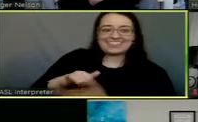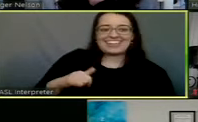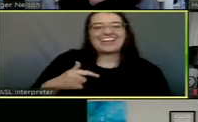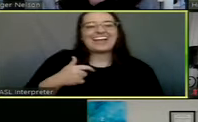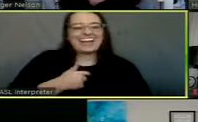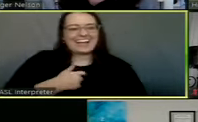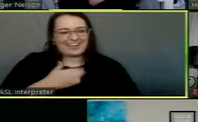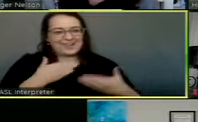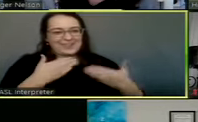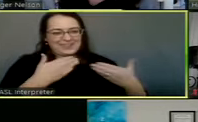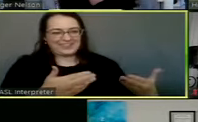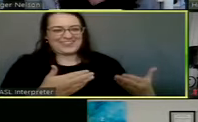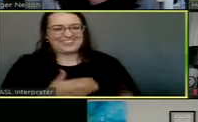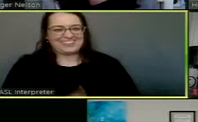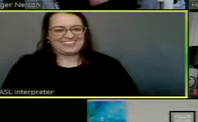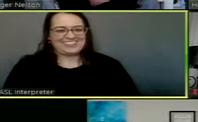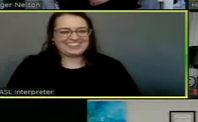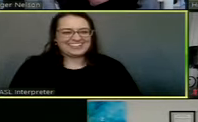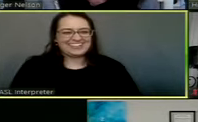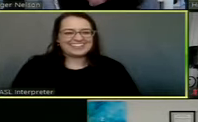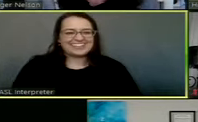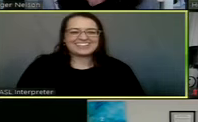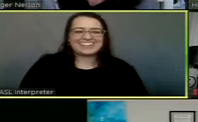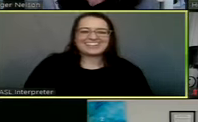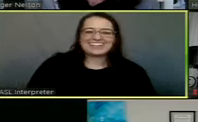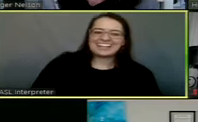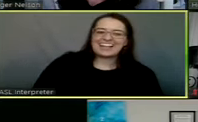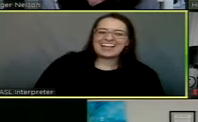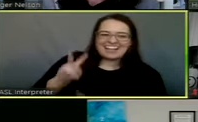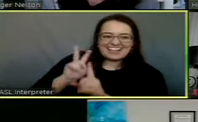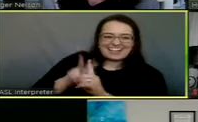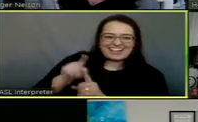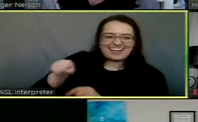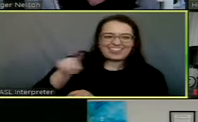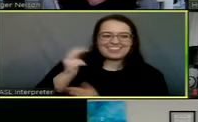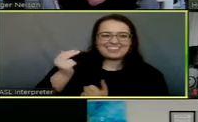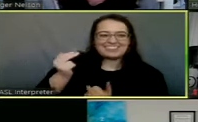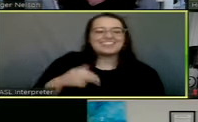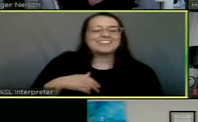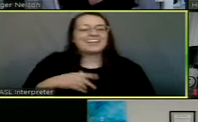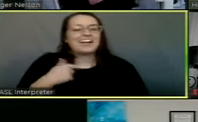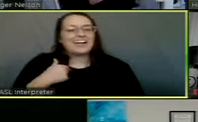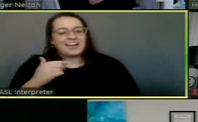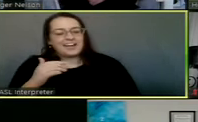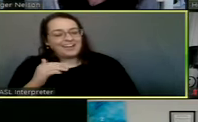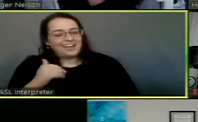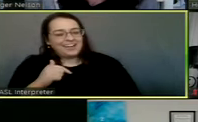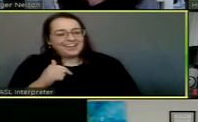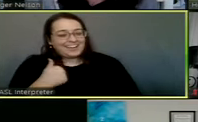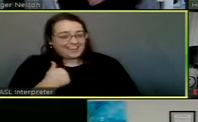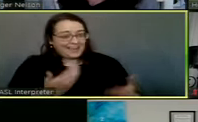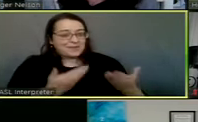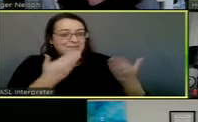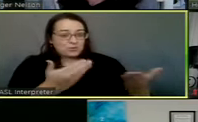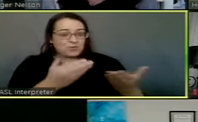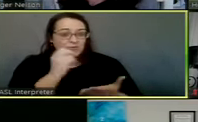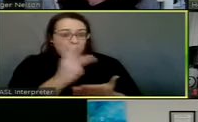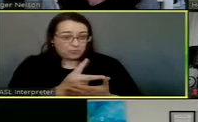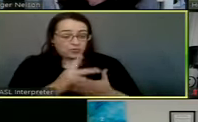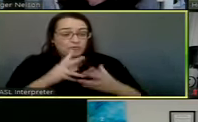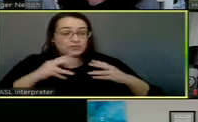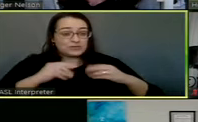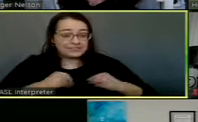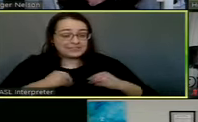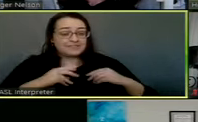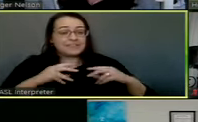go ahead. I stopped. I know. Mayor, I move to approve receiving